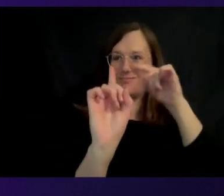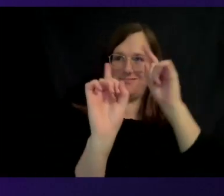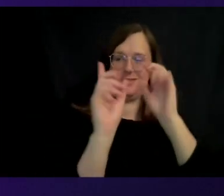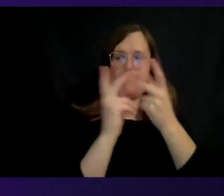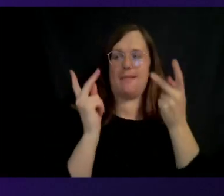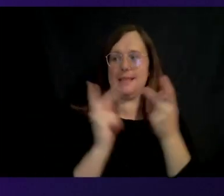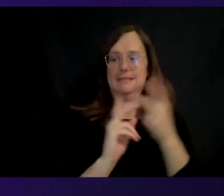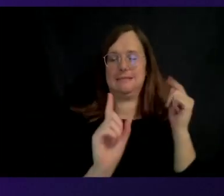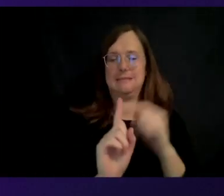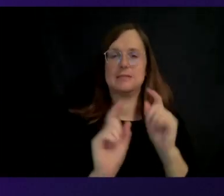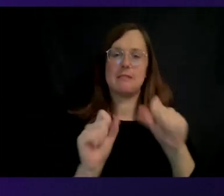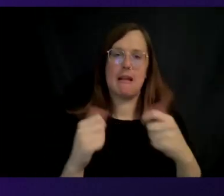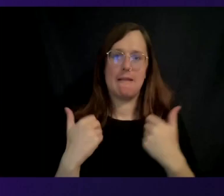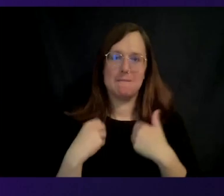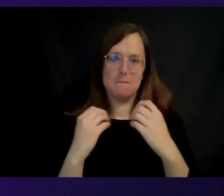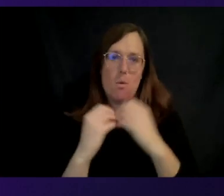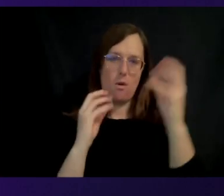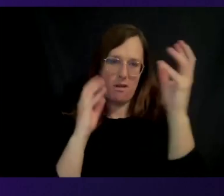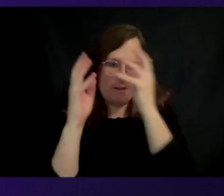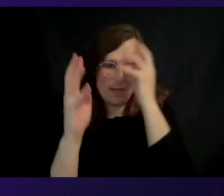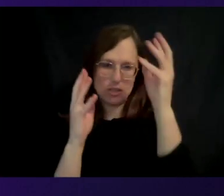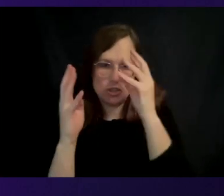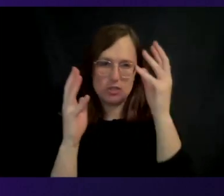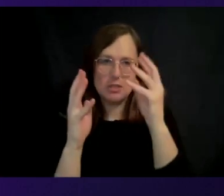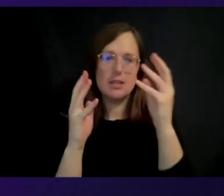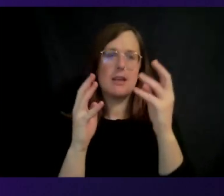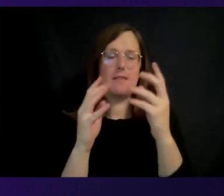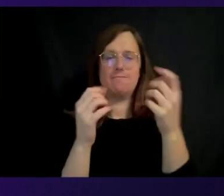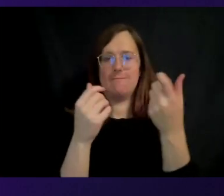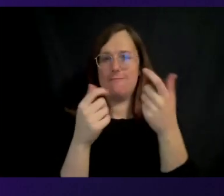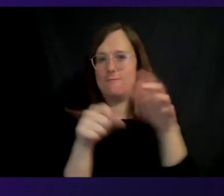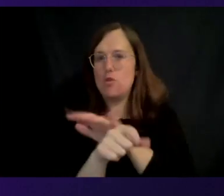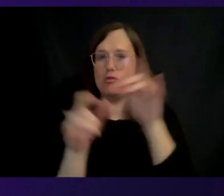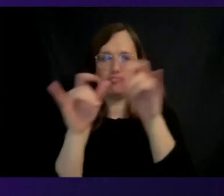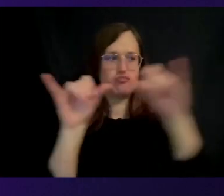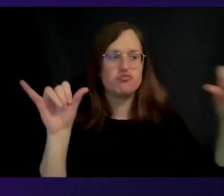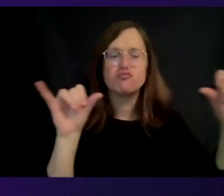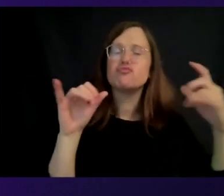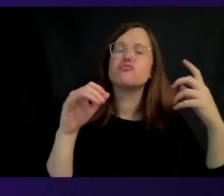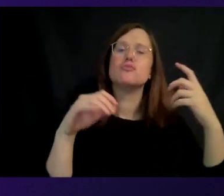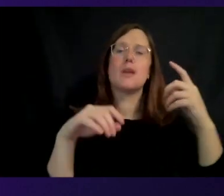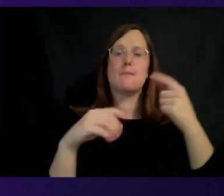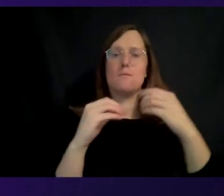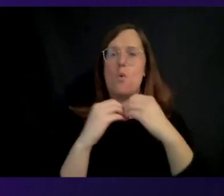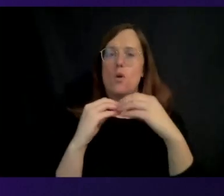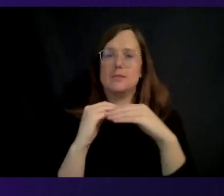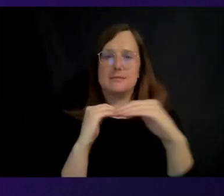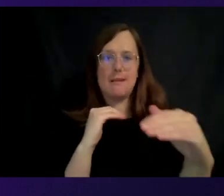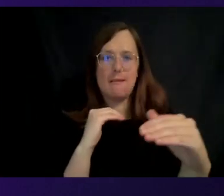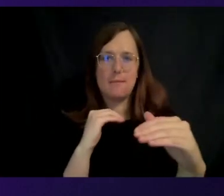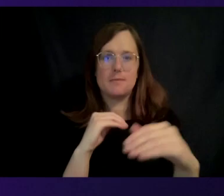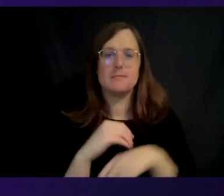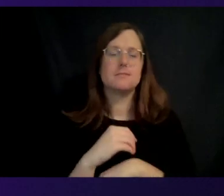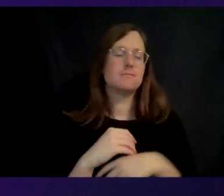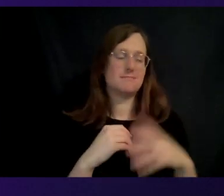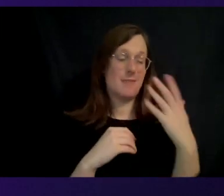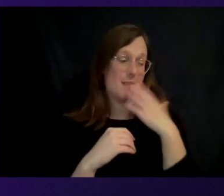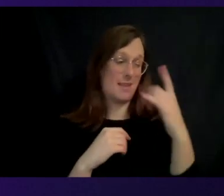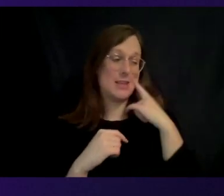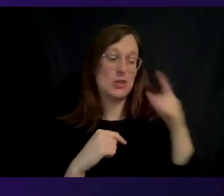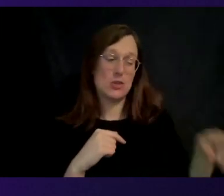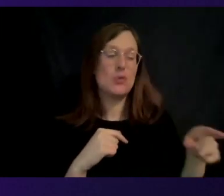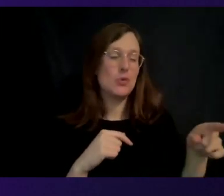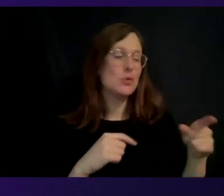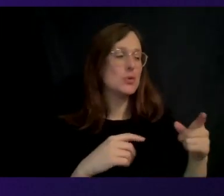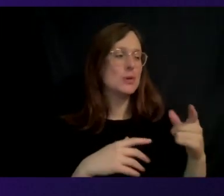more innovation at scale, and it will be more sustainable. Well, I think you certainly undersell your ability to predict